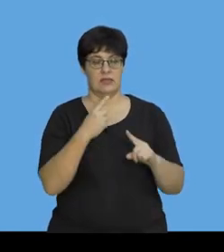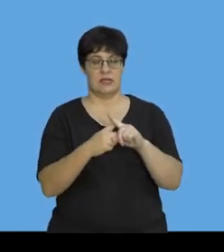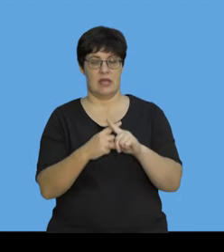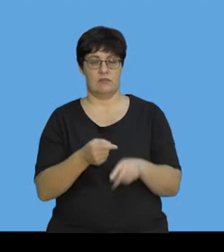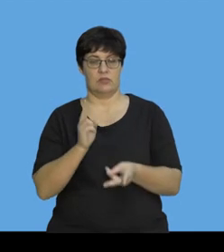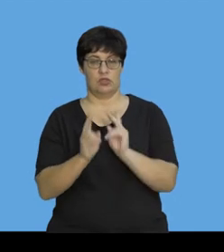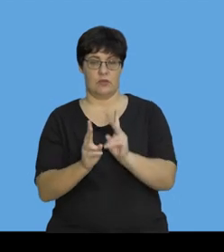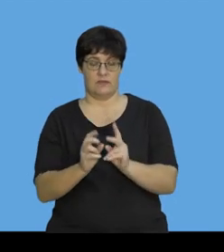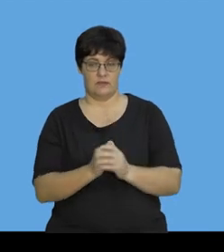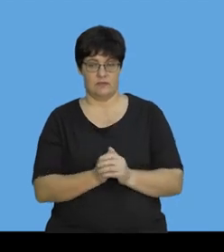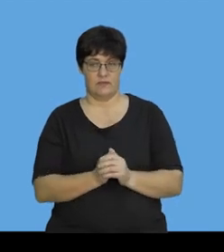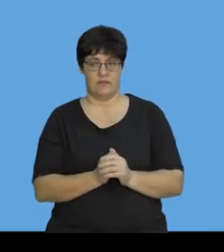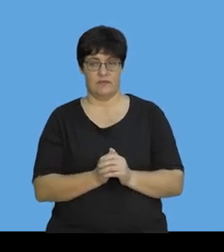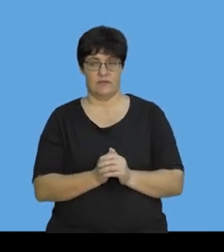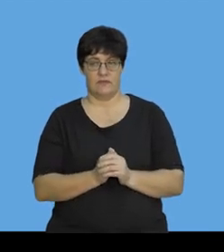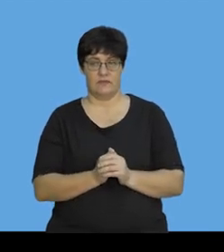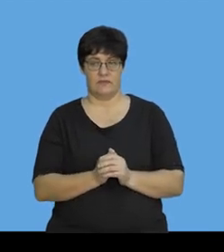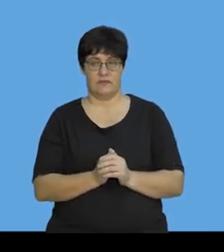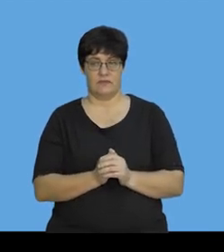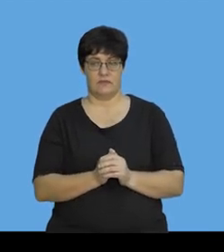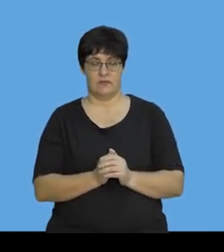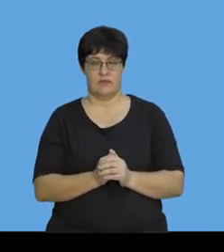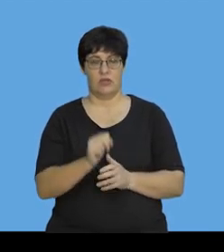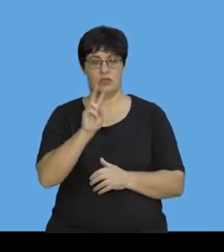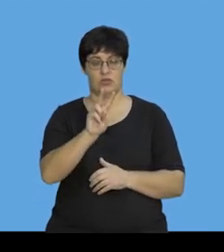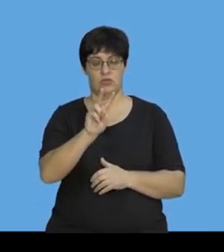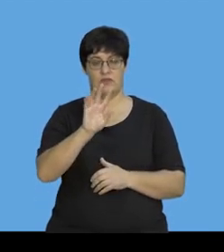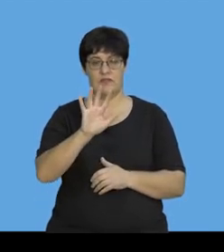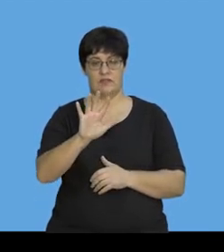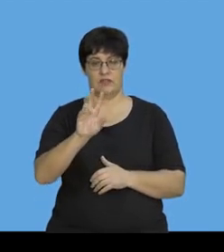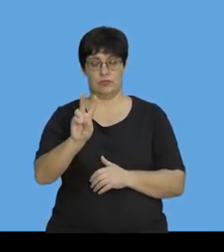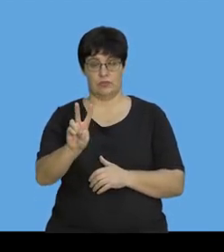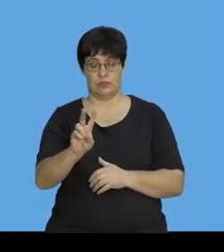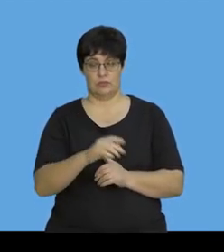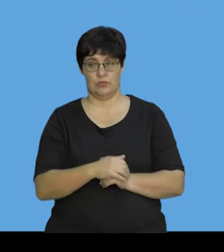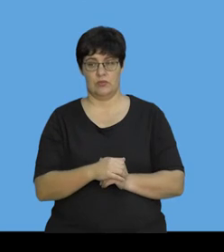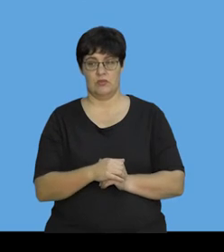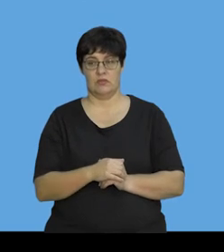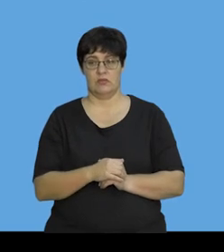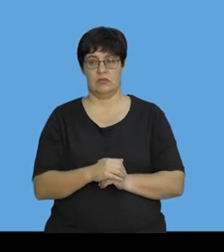times 12 and we get 252.